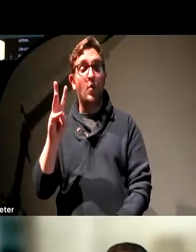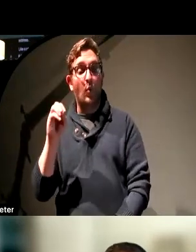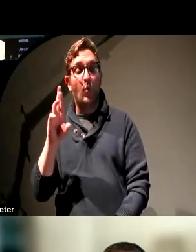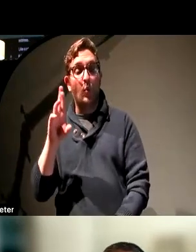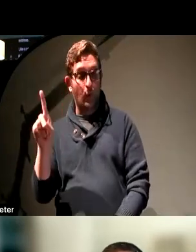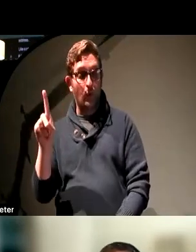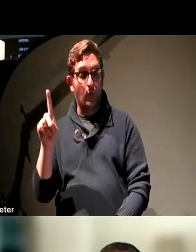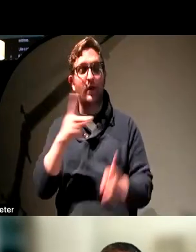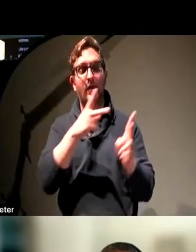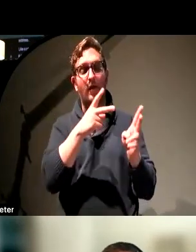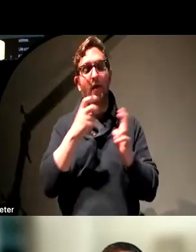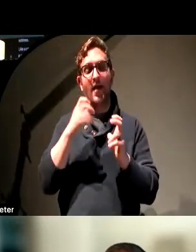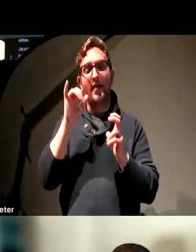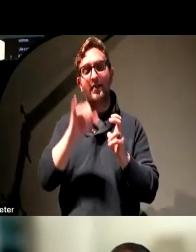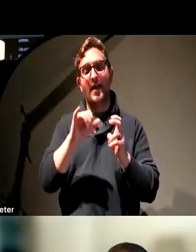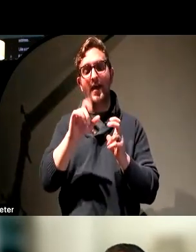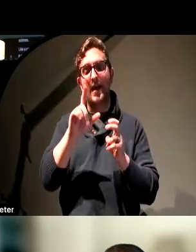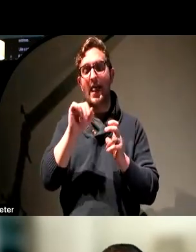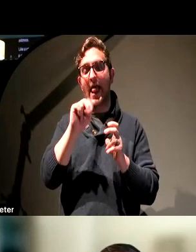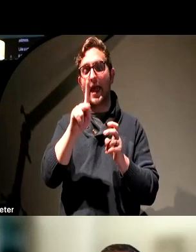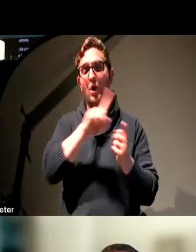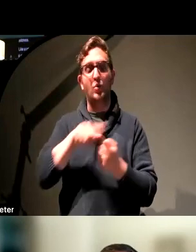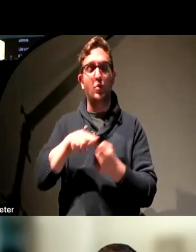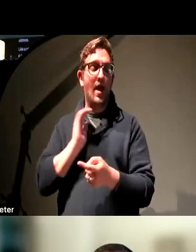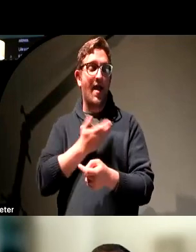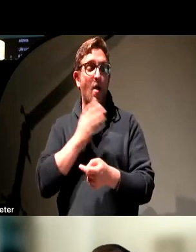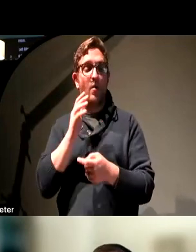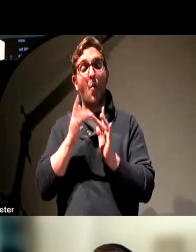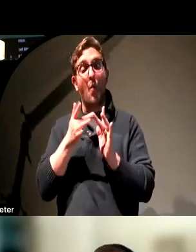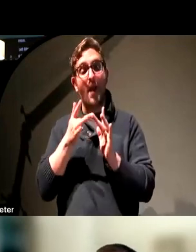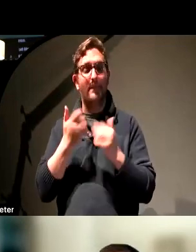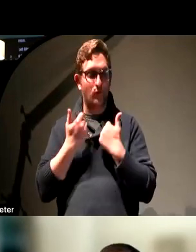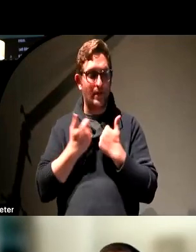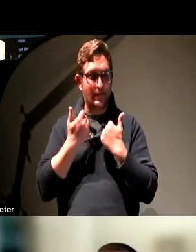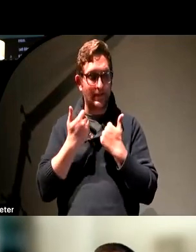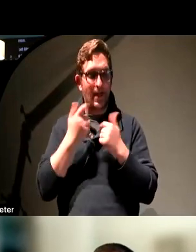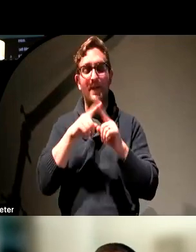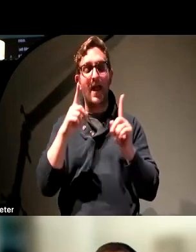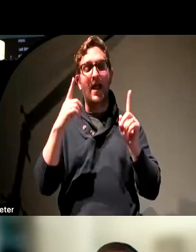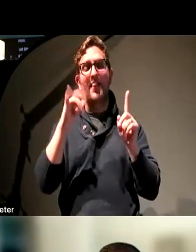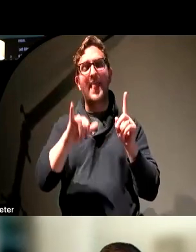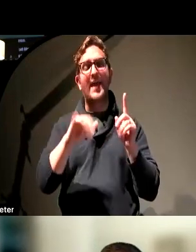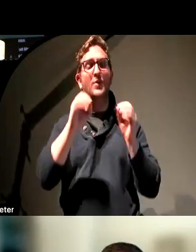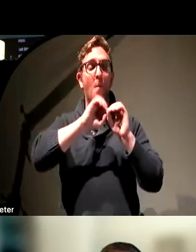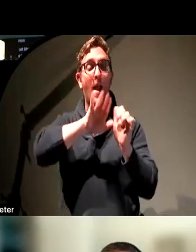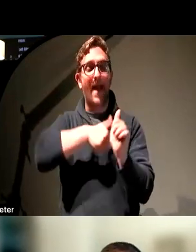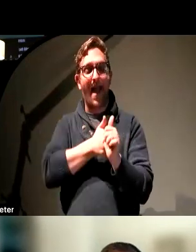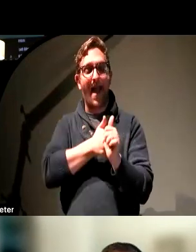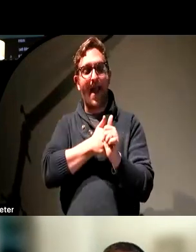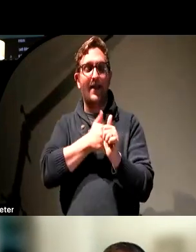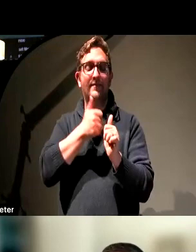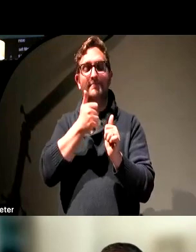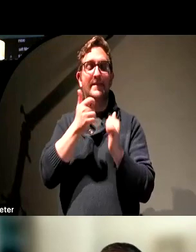having the full link to our web address. But that does become more kind of behind the screen techie kind of stuff, especially